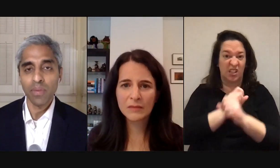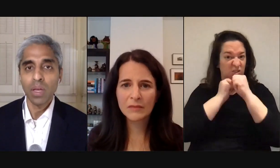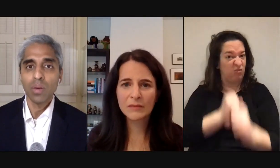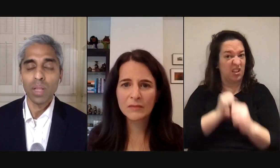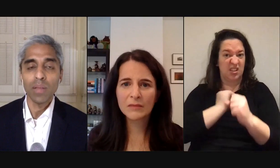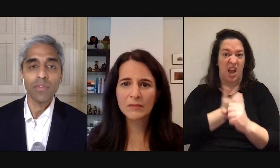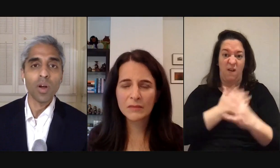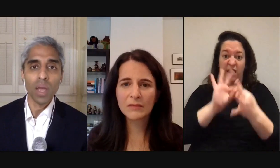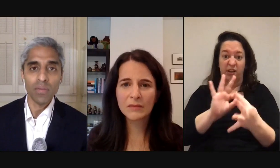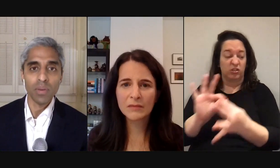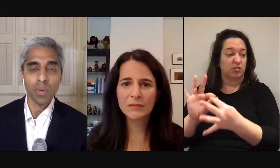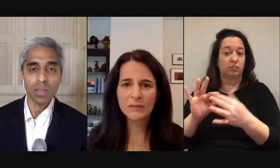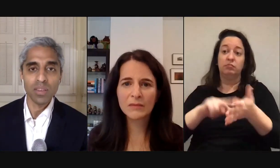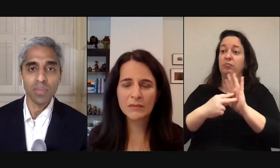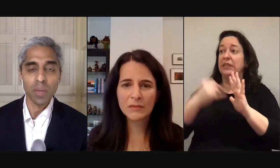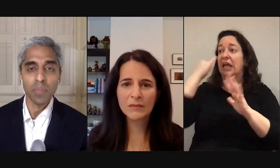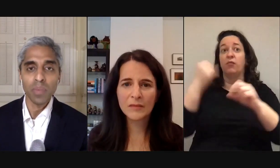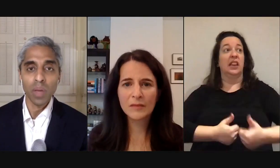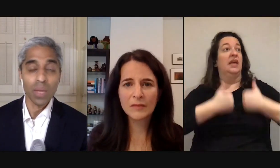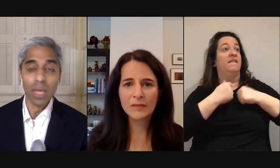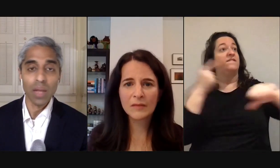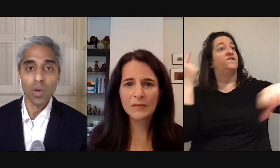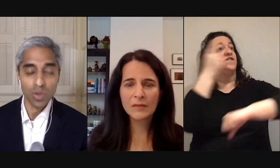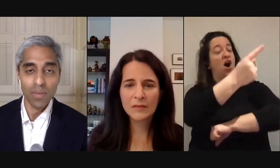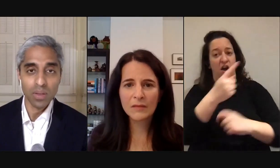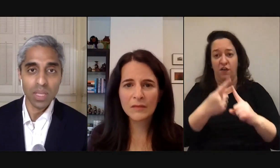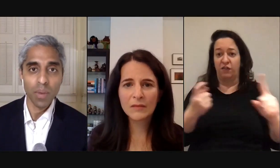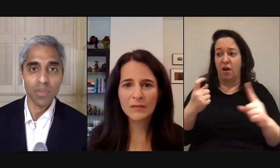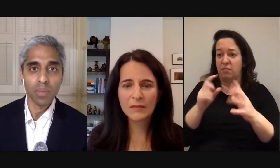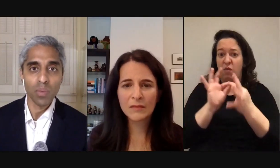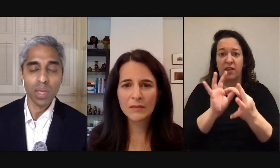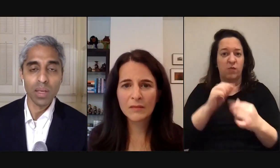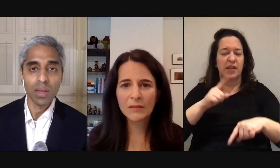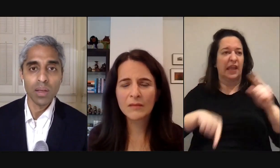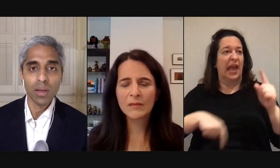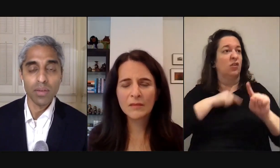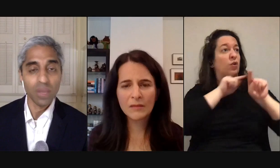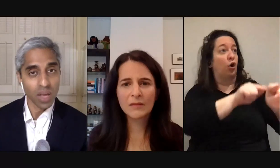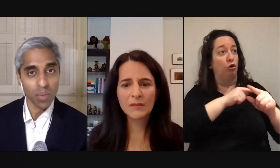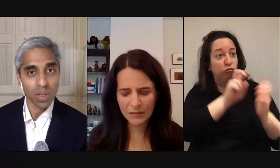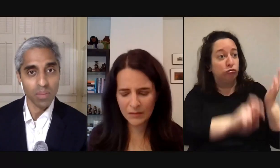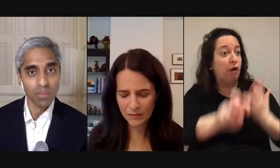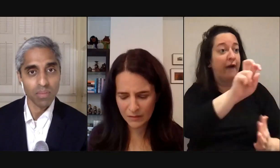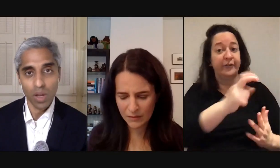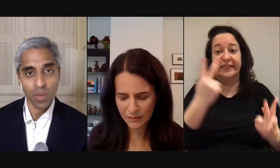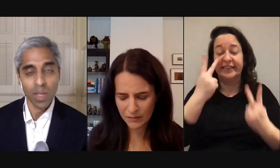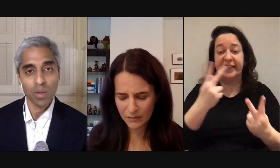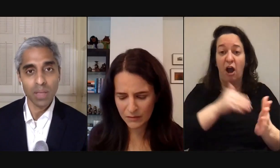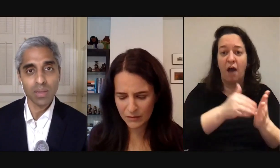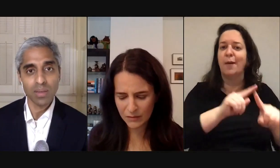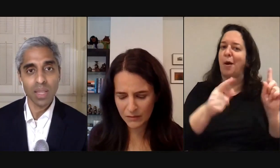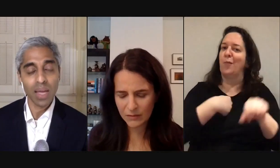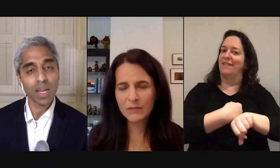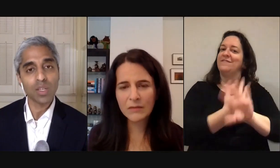example if we live far away from a relative but and we can't go and travel and see them often but we can facetime with them on a